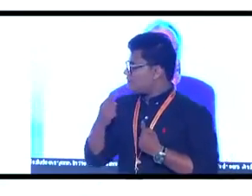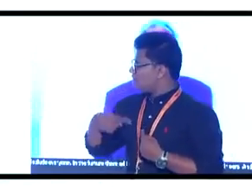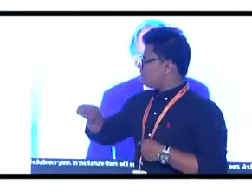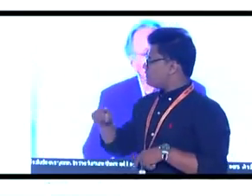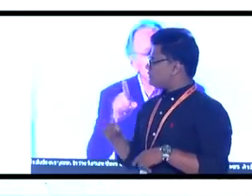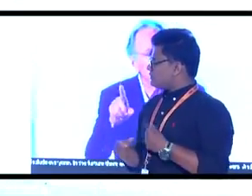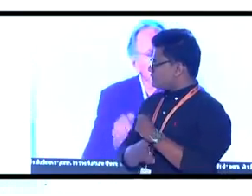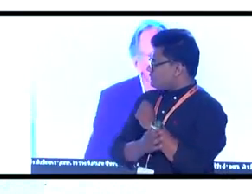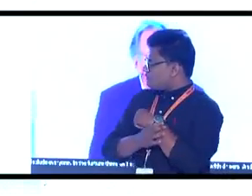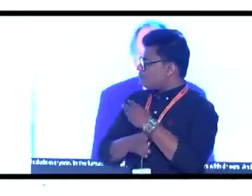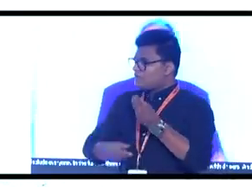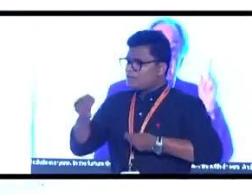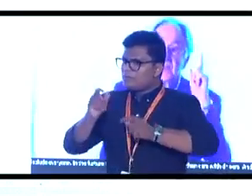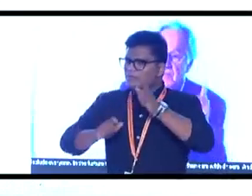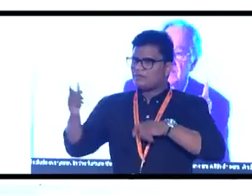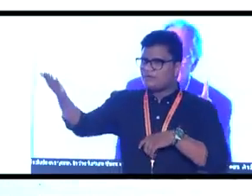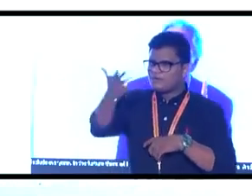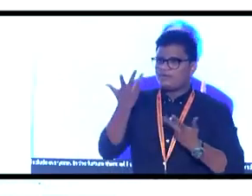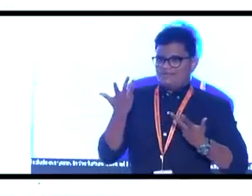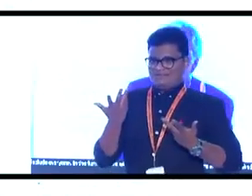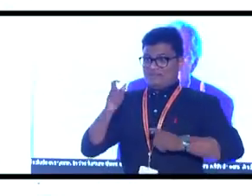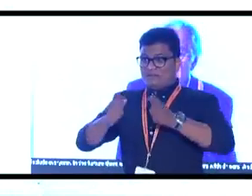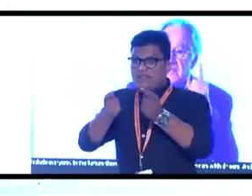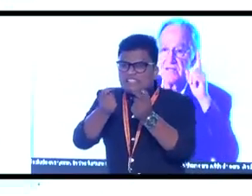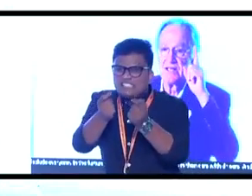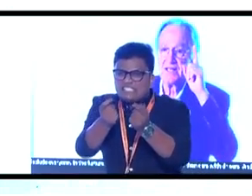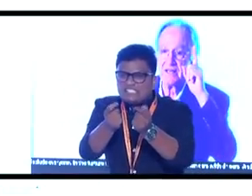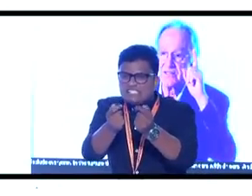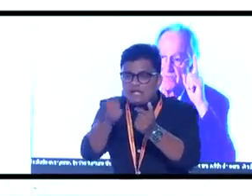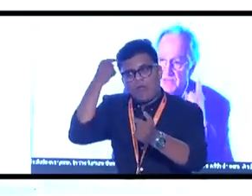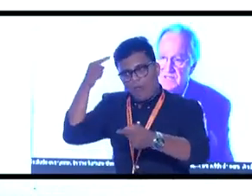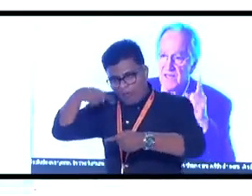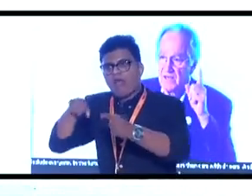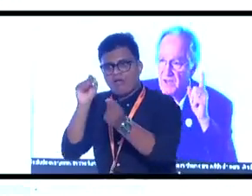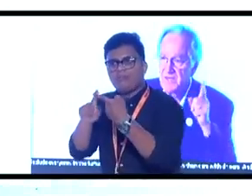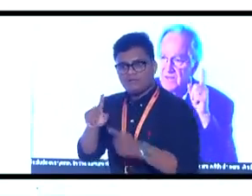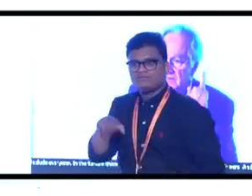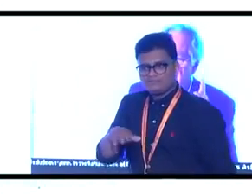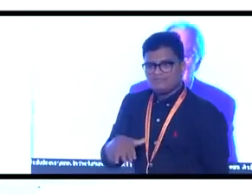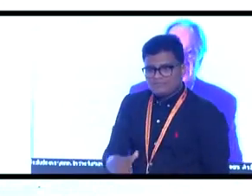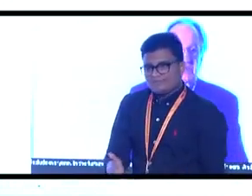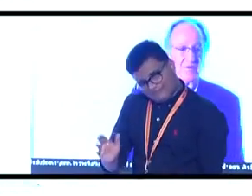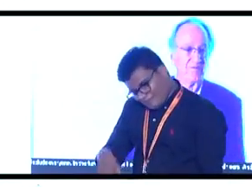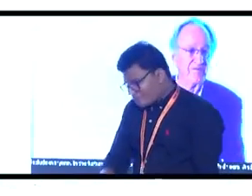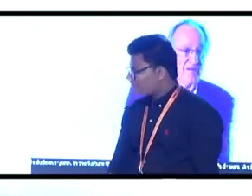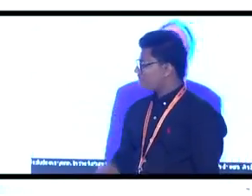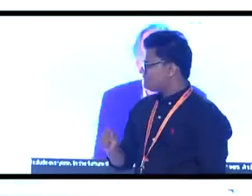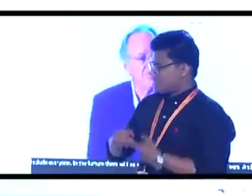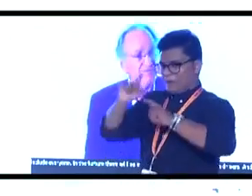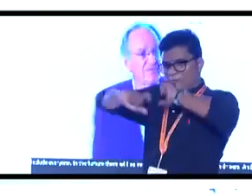person. I'll ask all the business people too. It's economically correct too, because it is the best economic thing you can do.